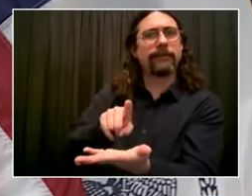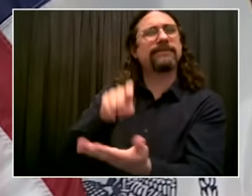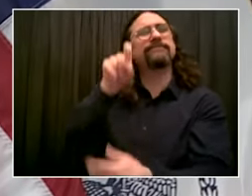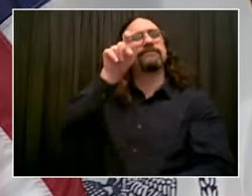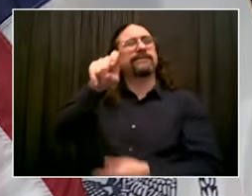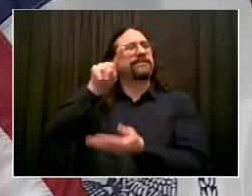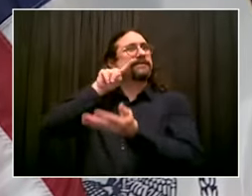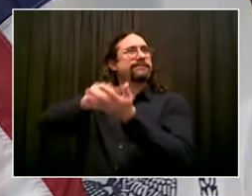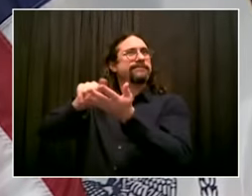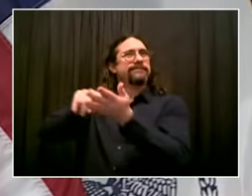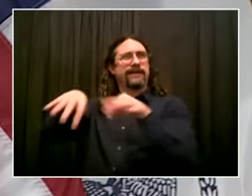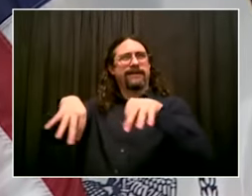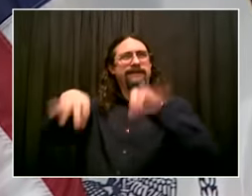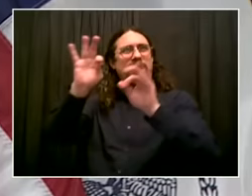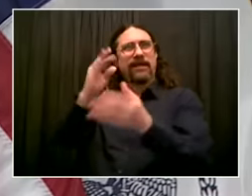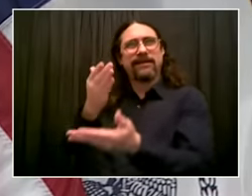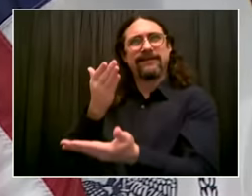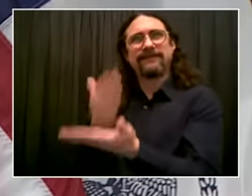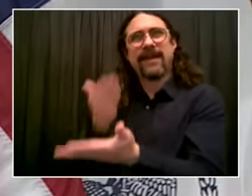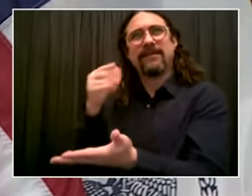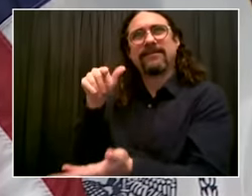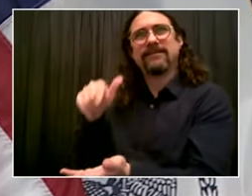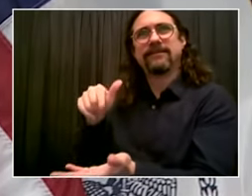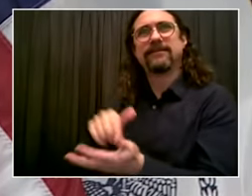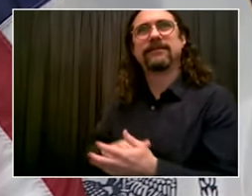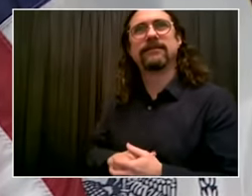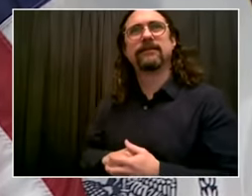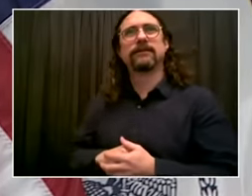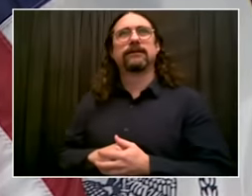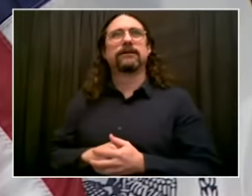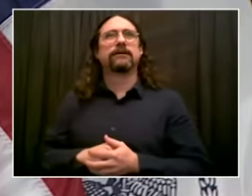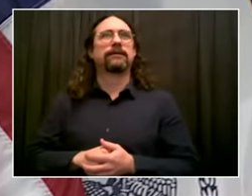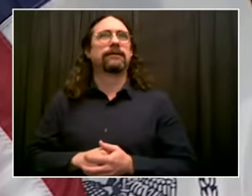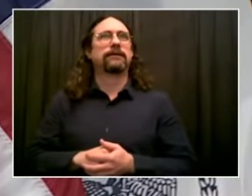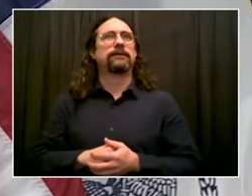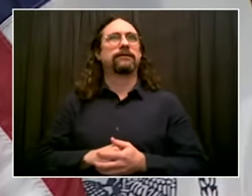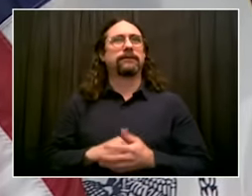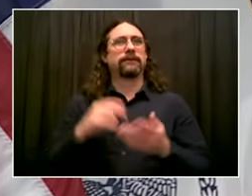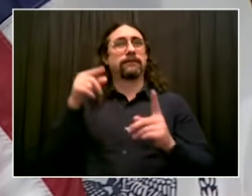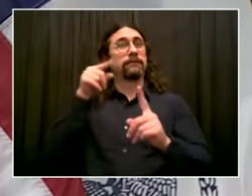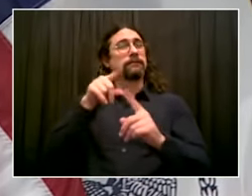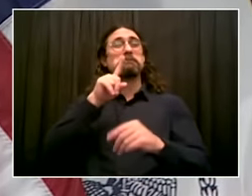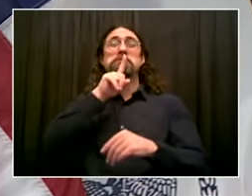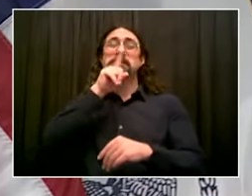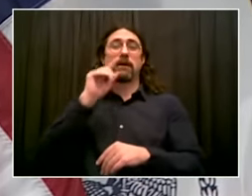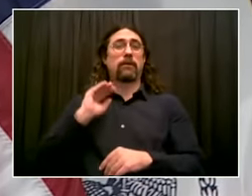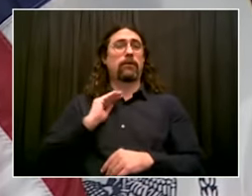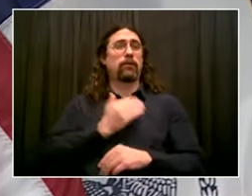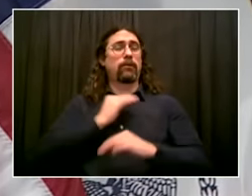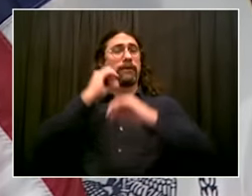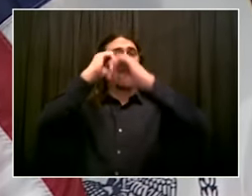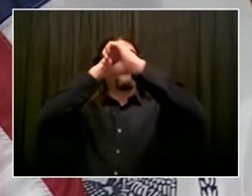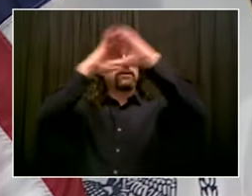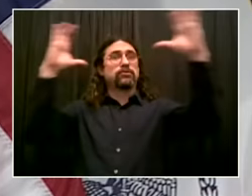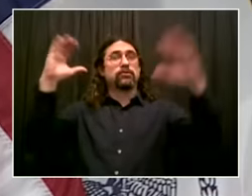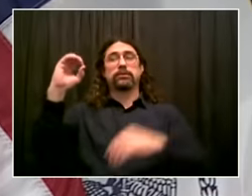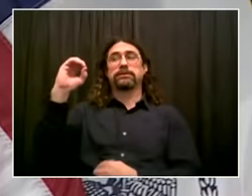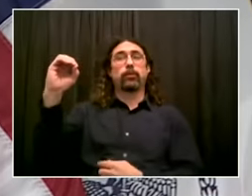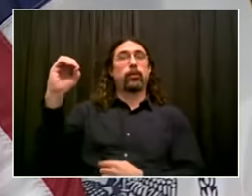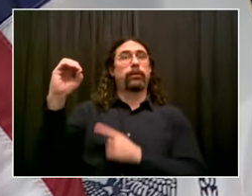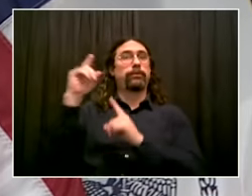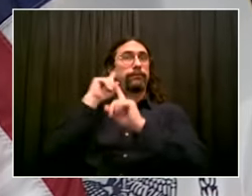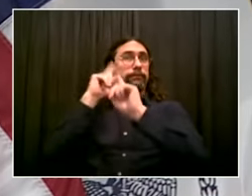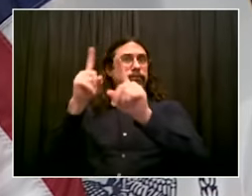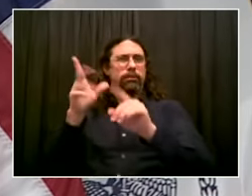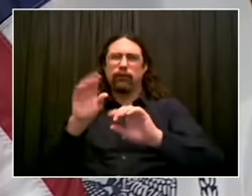So yes, we should expand that capacity. I think historically the question is always resources